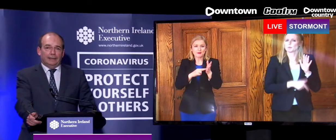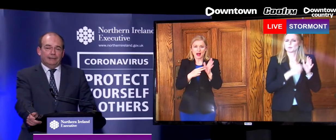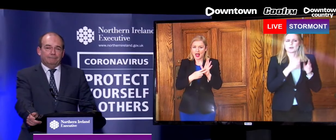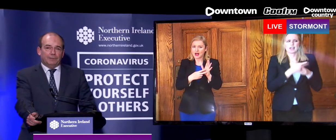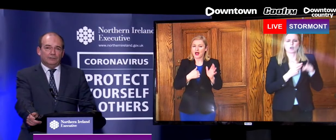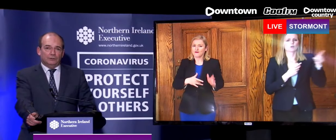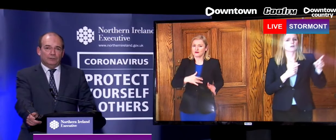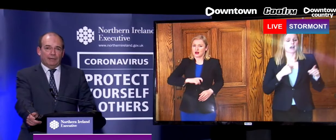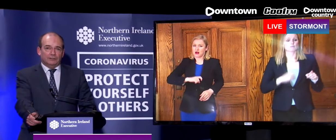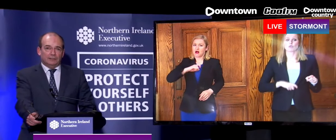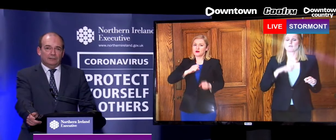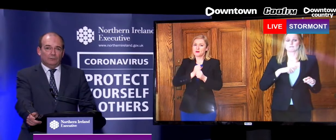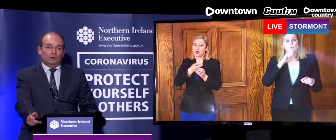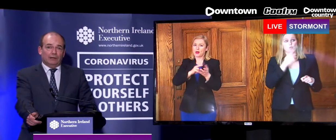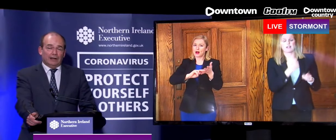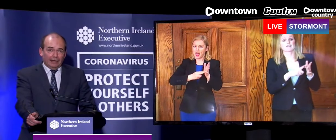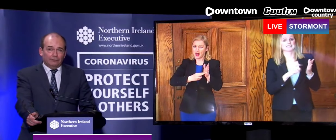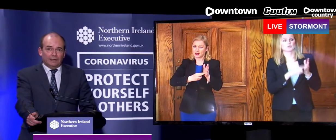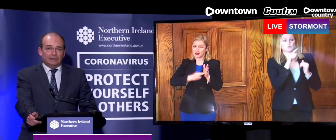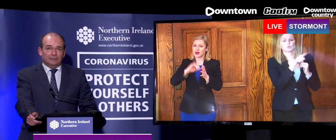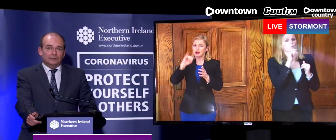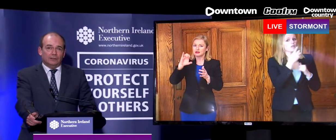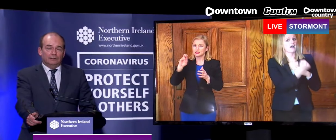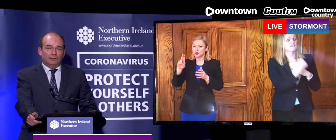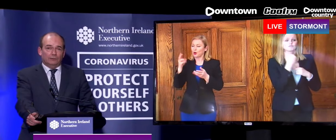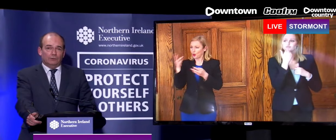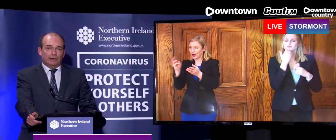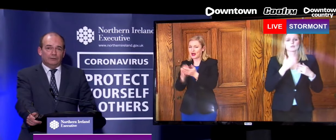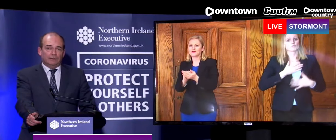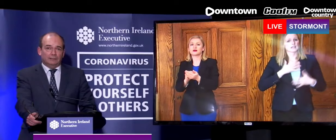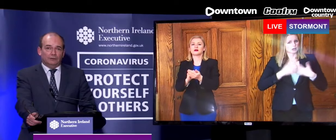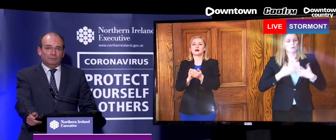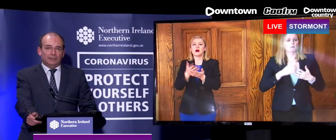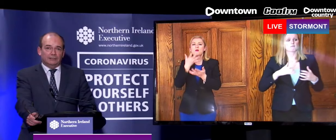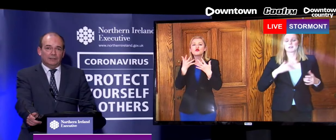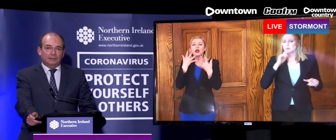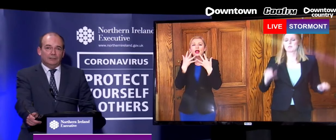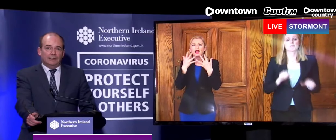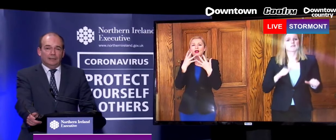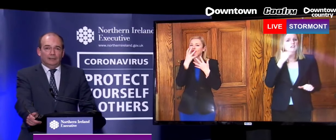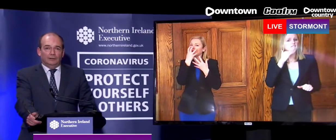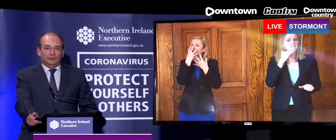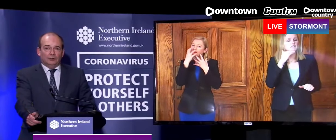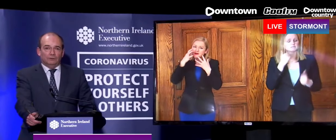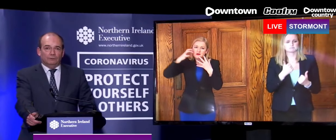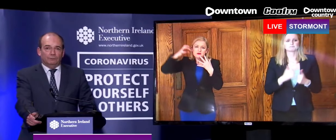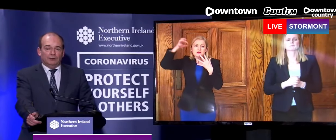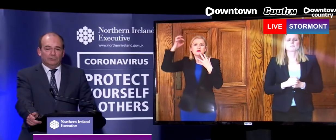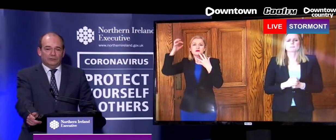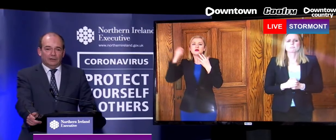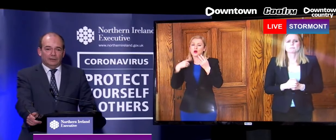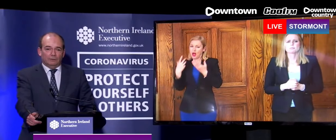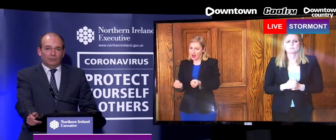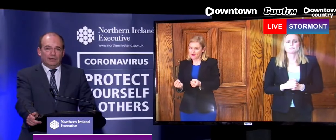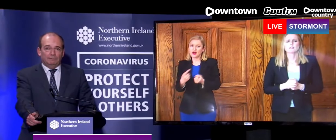the ICU capacity that we require, and the ventilators that we require to meet the current projected needs. Now, in terms of